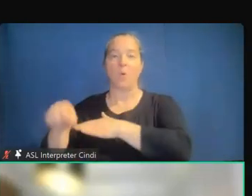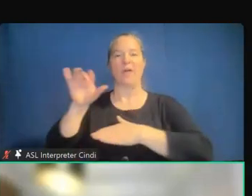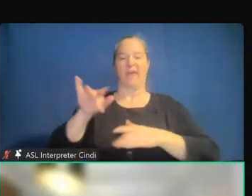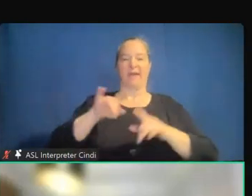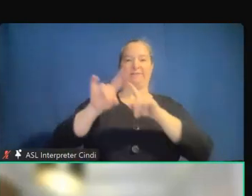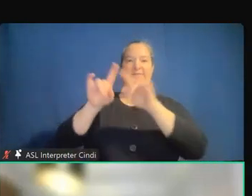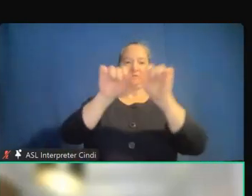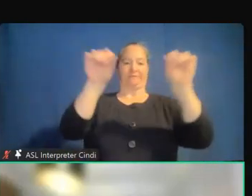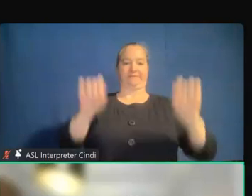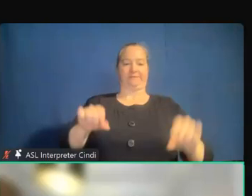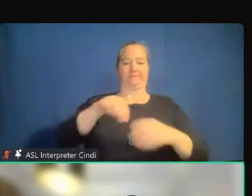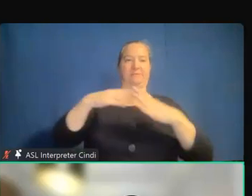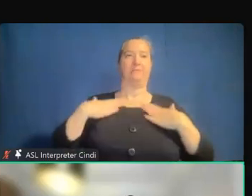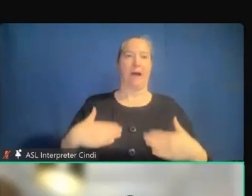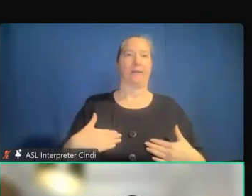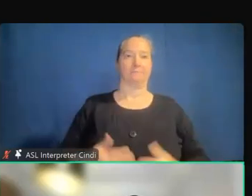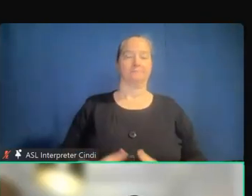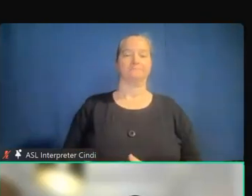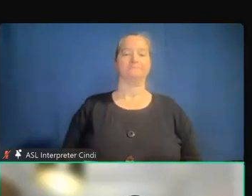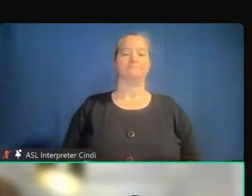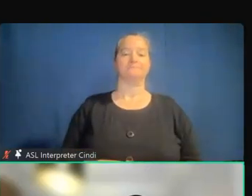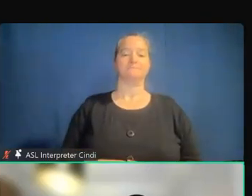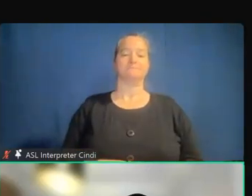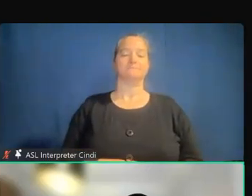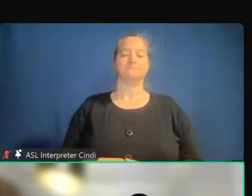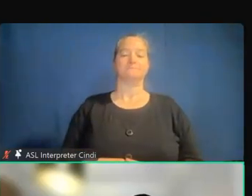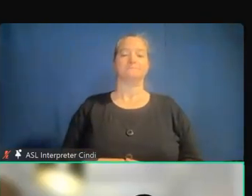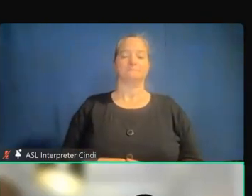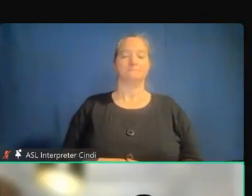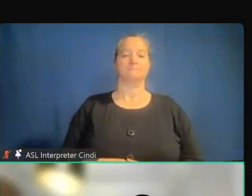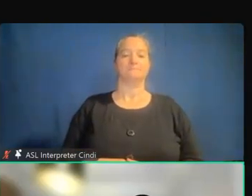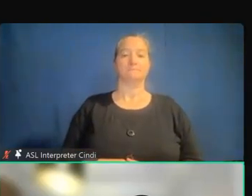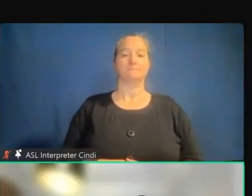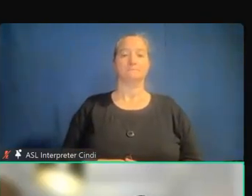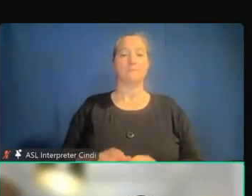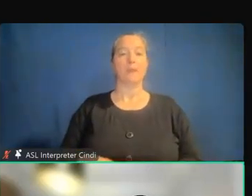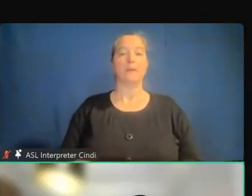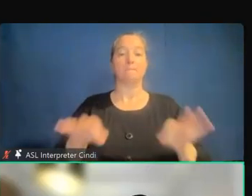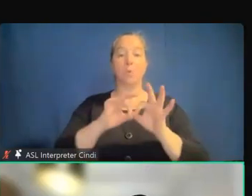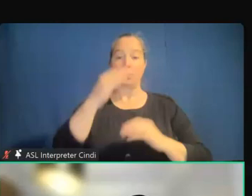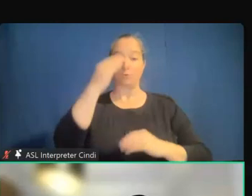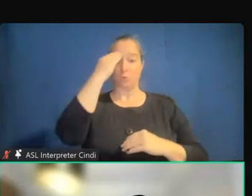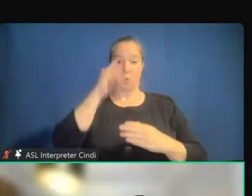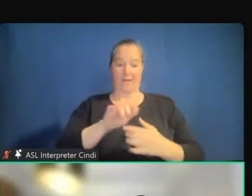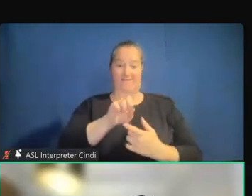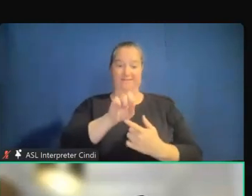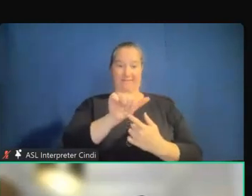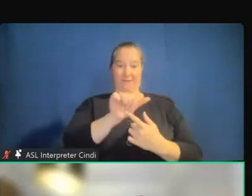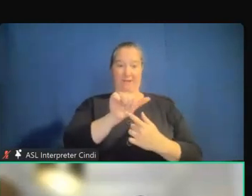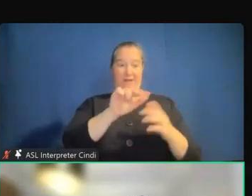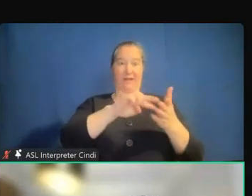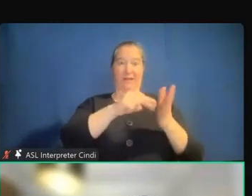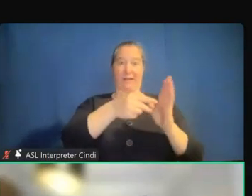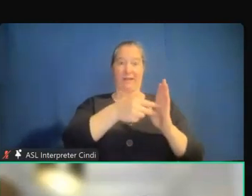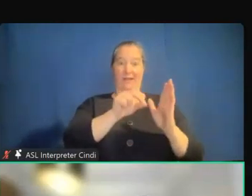body. The important thing to note about the definition of disability is